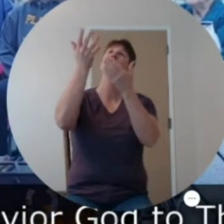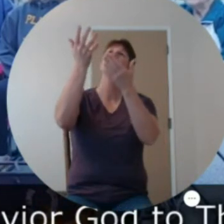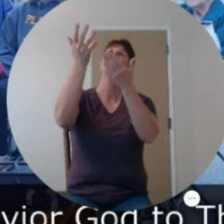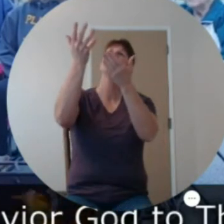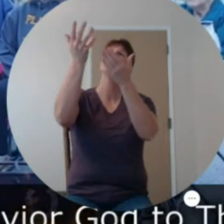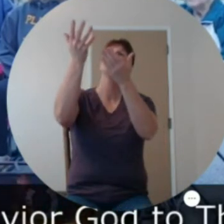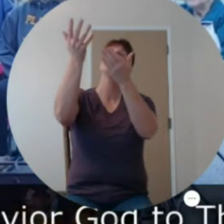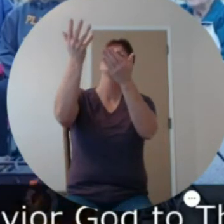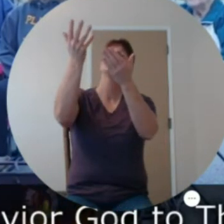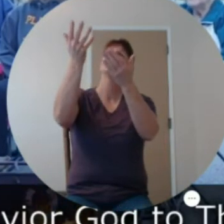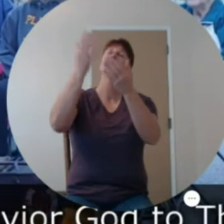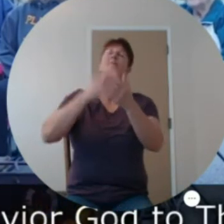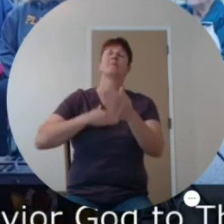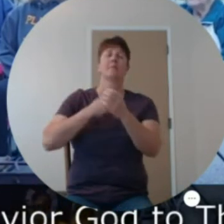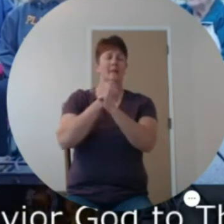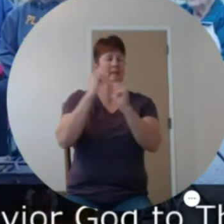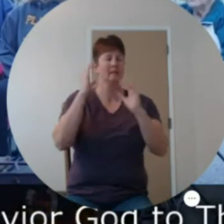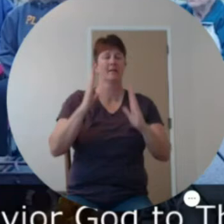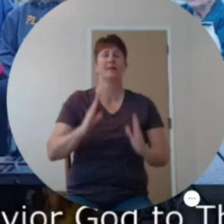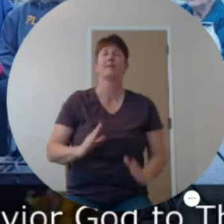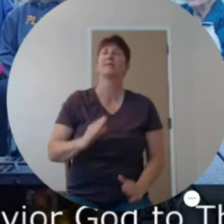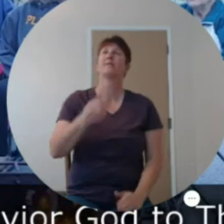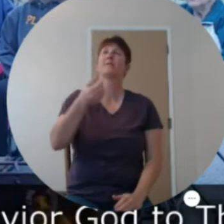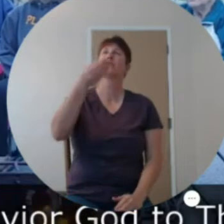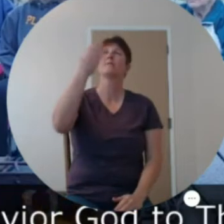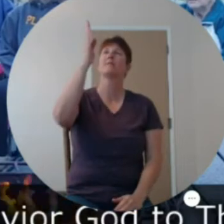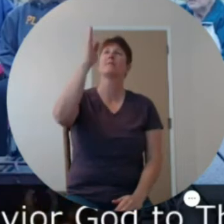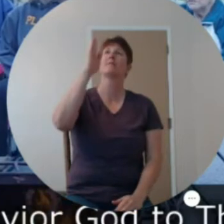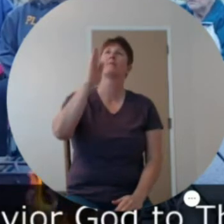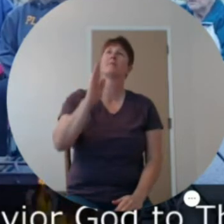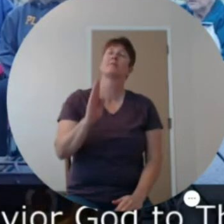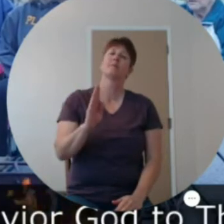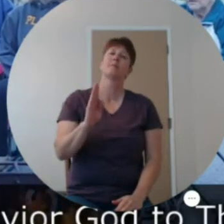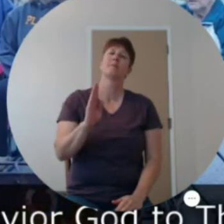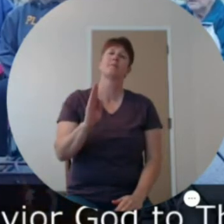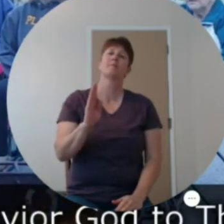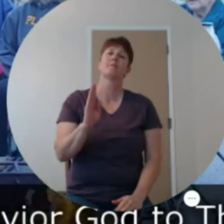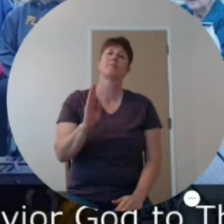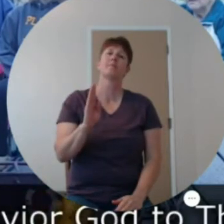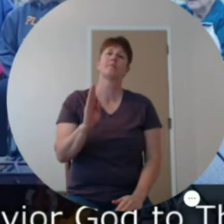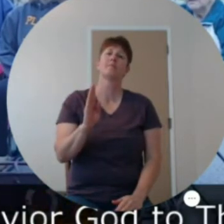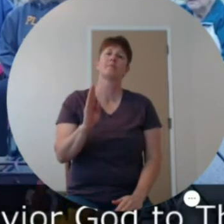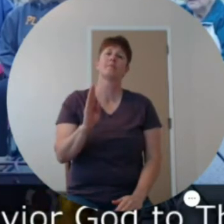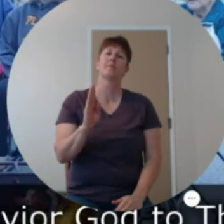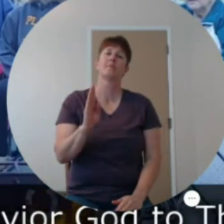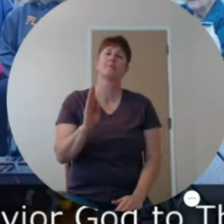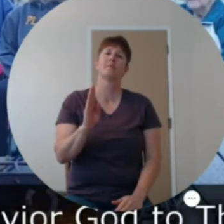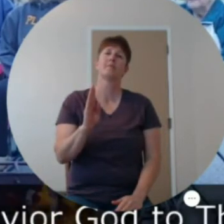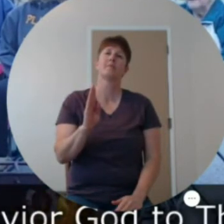my Savior God to Thee.